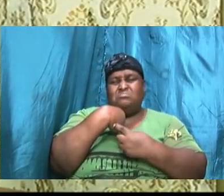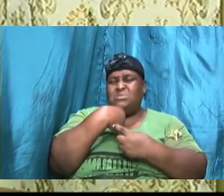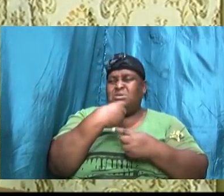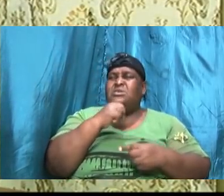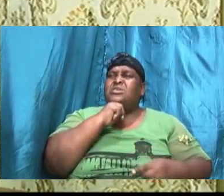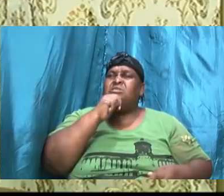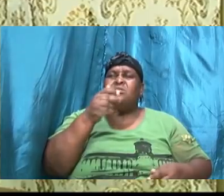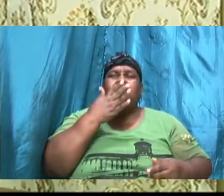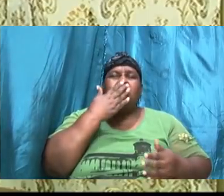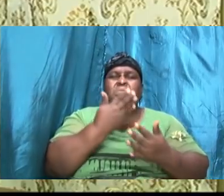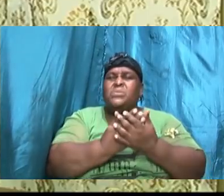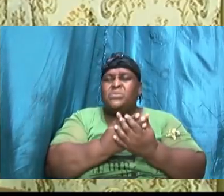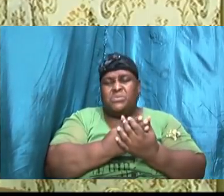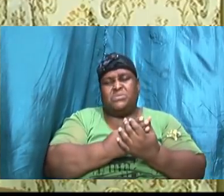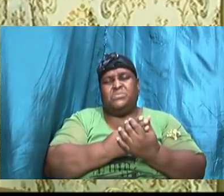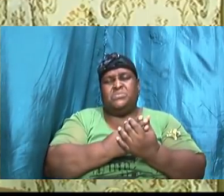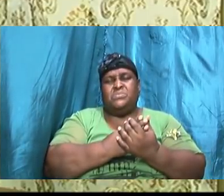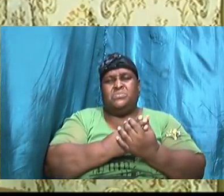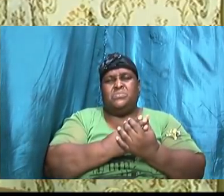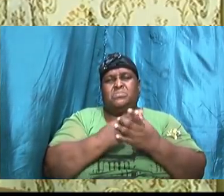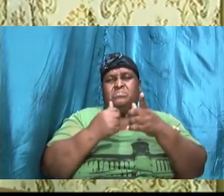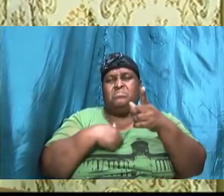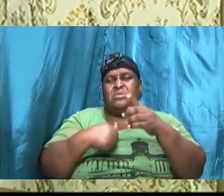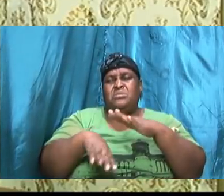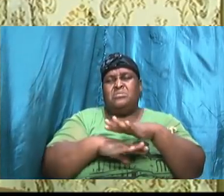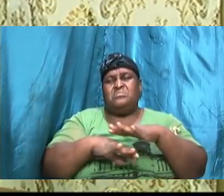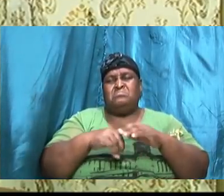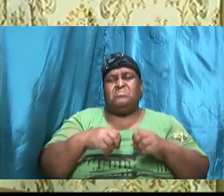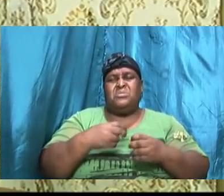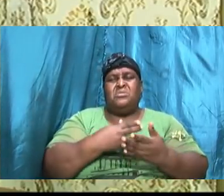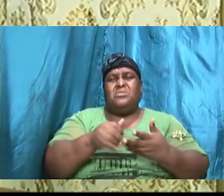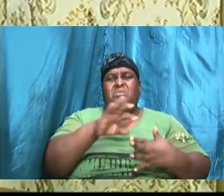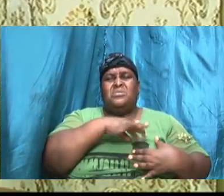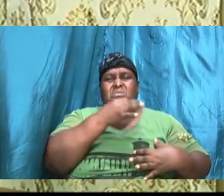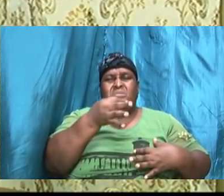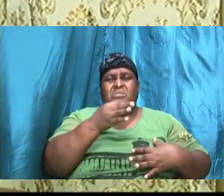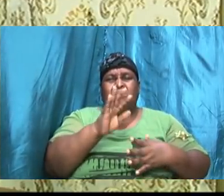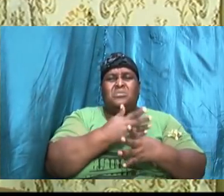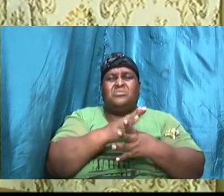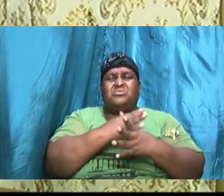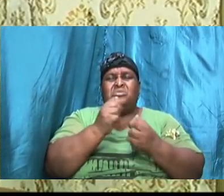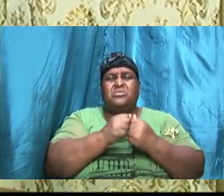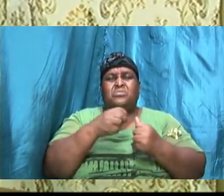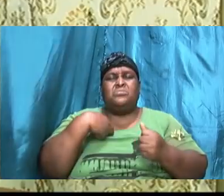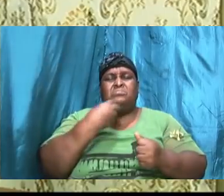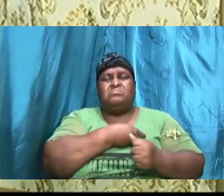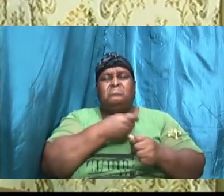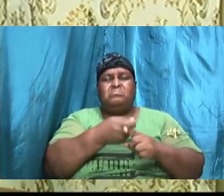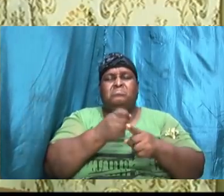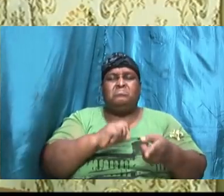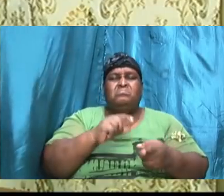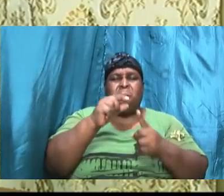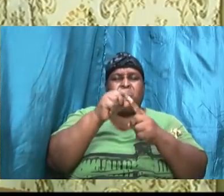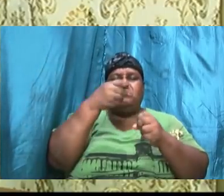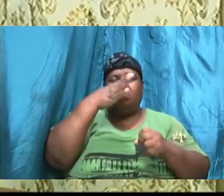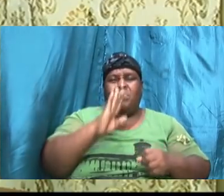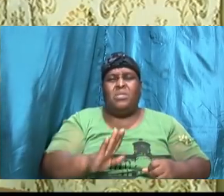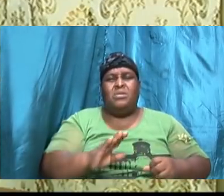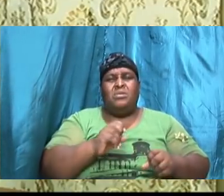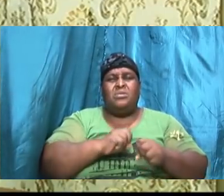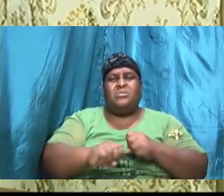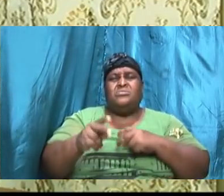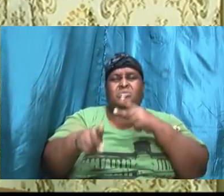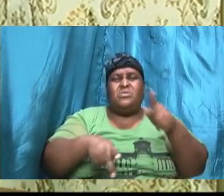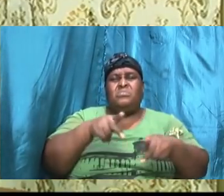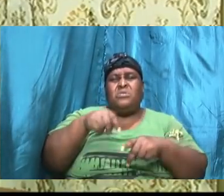tonight, would like to share with us from the word of God so that as the people